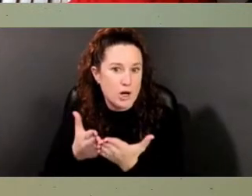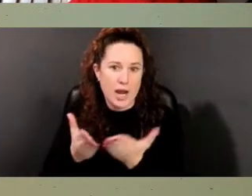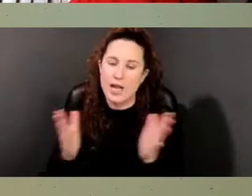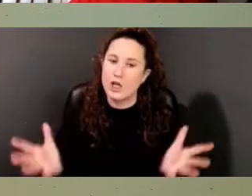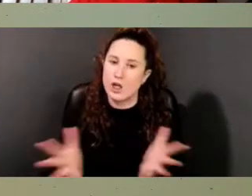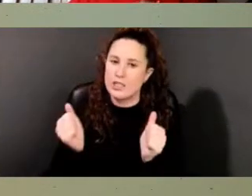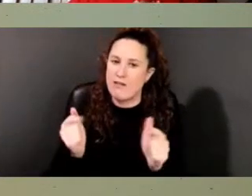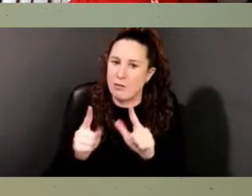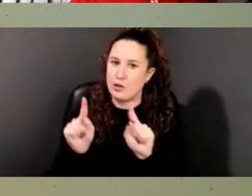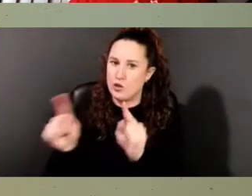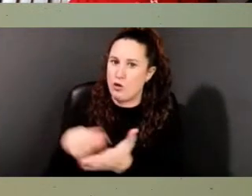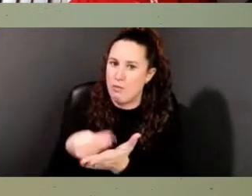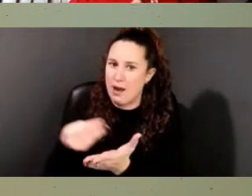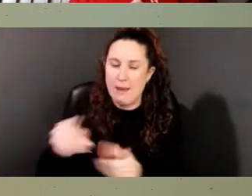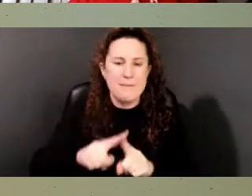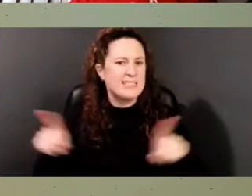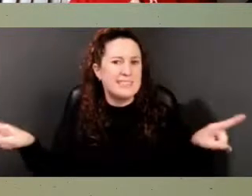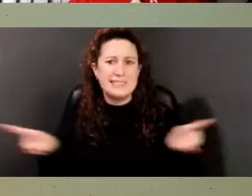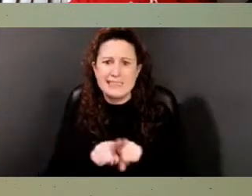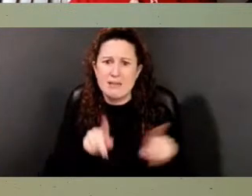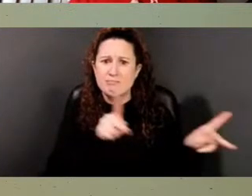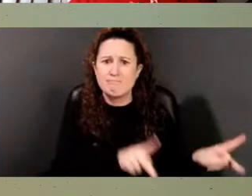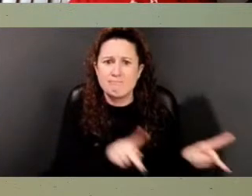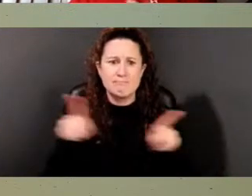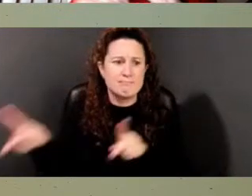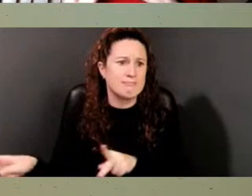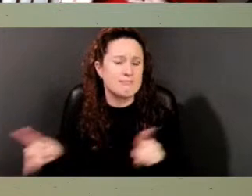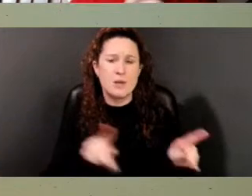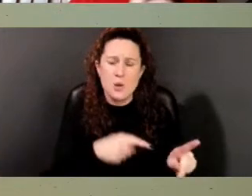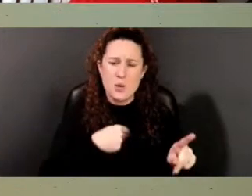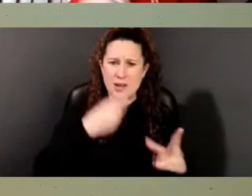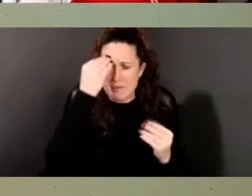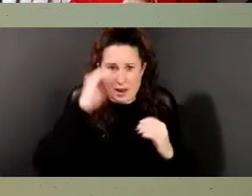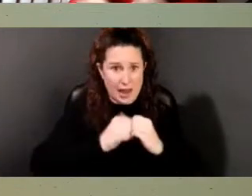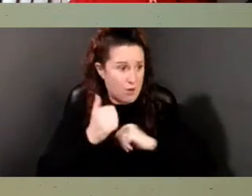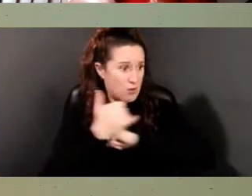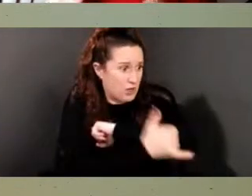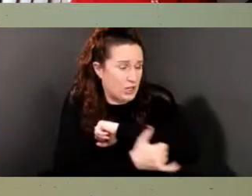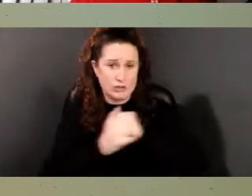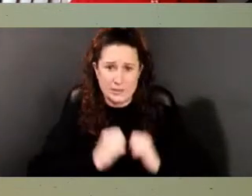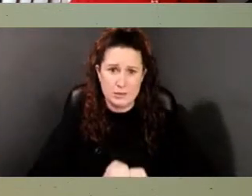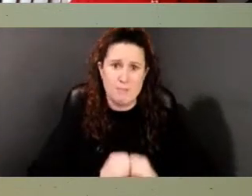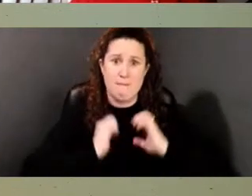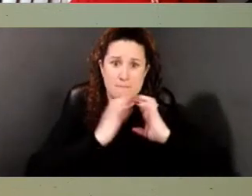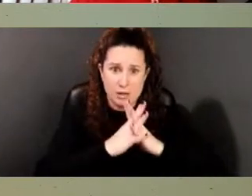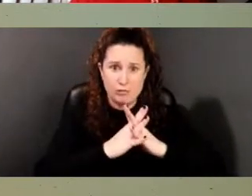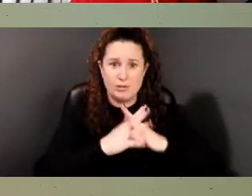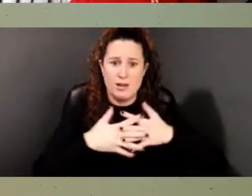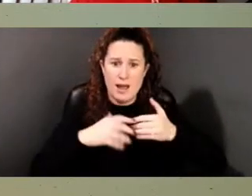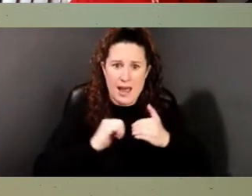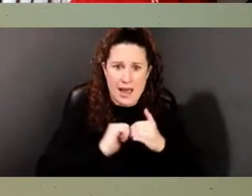we're doing here. We're talking about the building of the country. All of these things that happened,